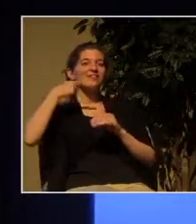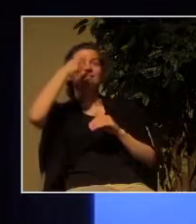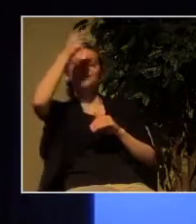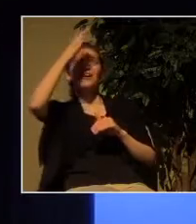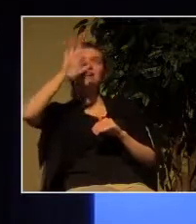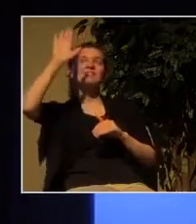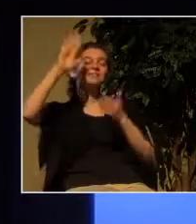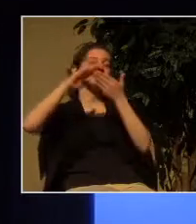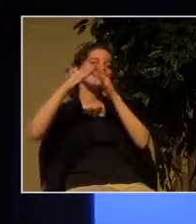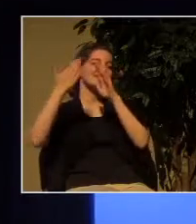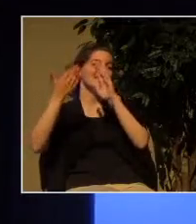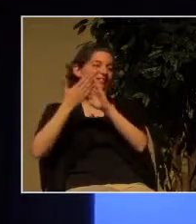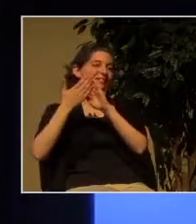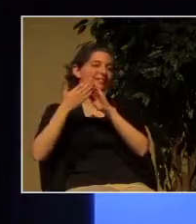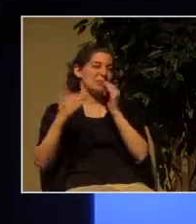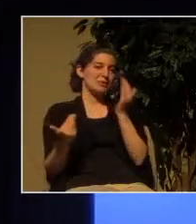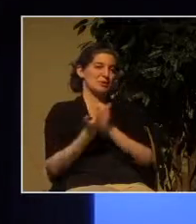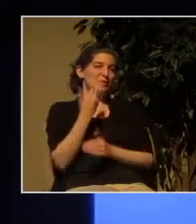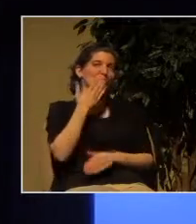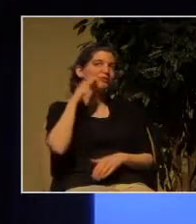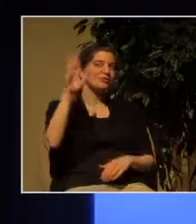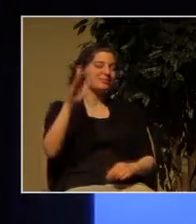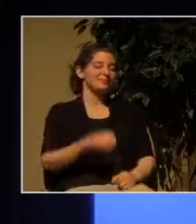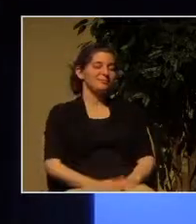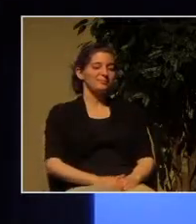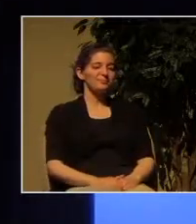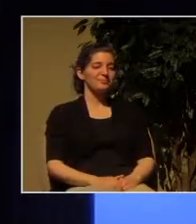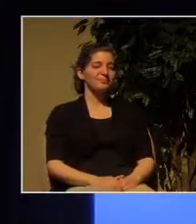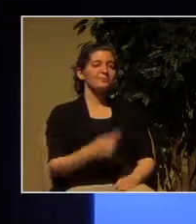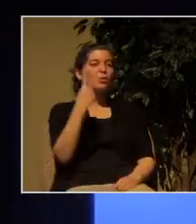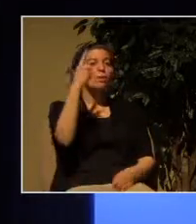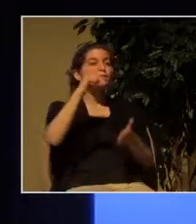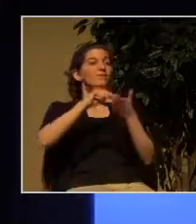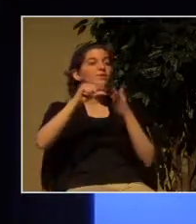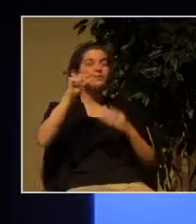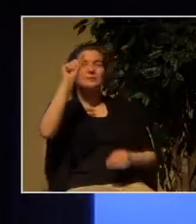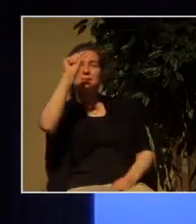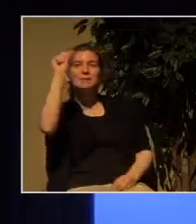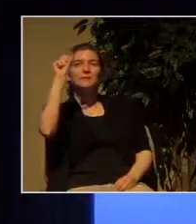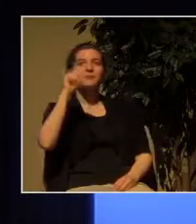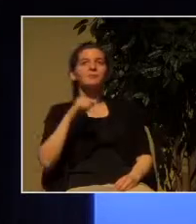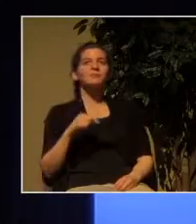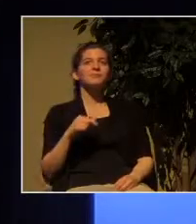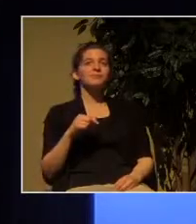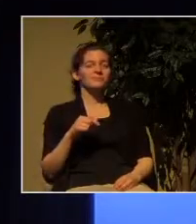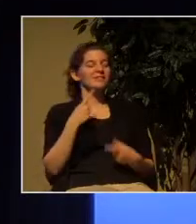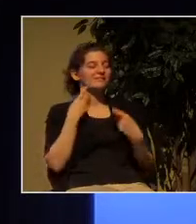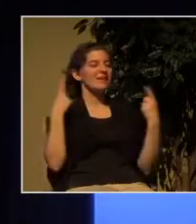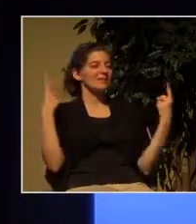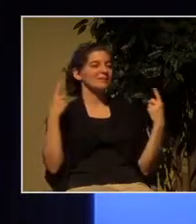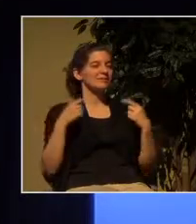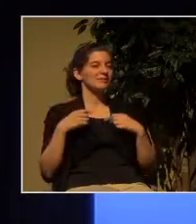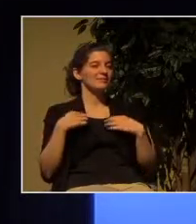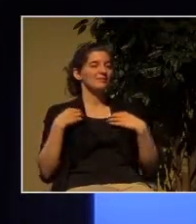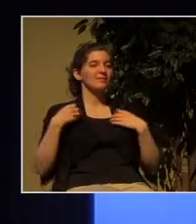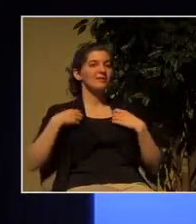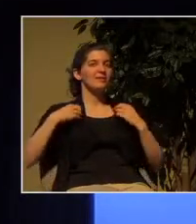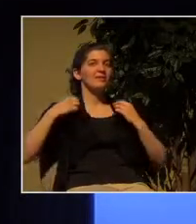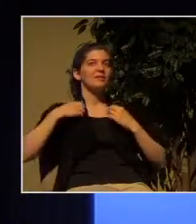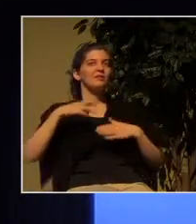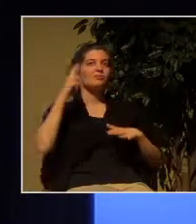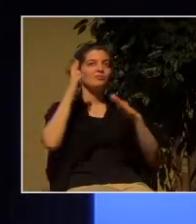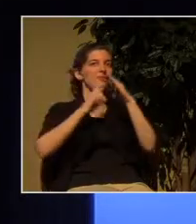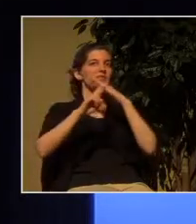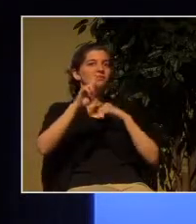the new Jerusalem and one of the references there is the classic Revelation 21